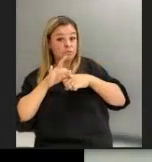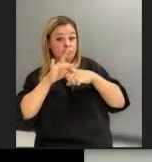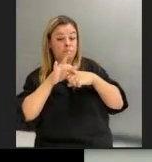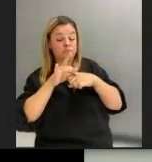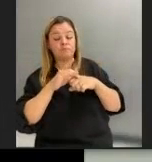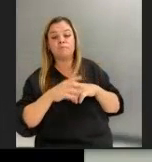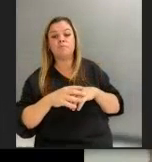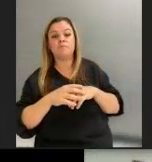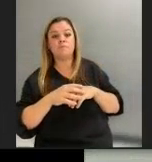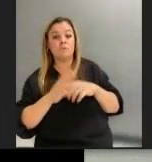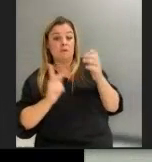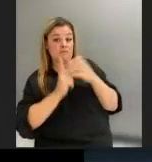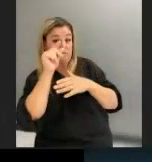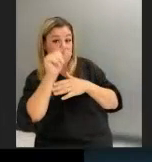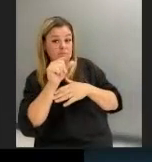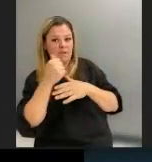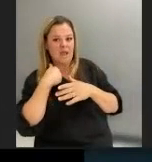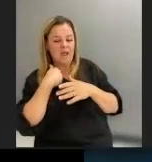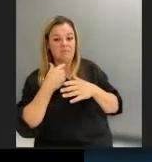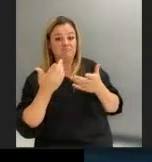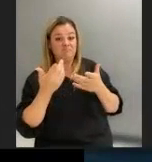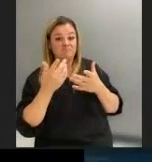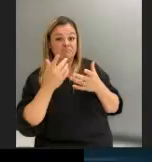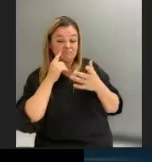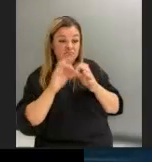provide the base of the marine food web.